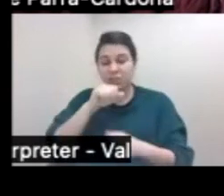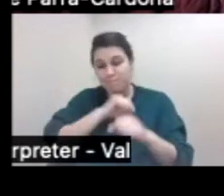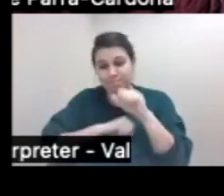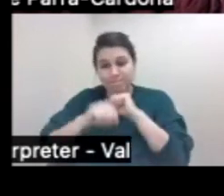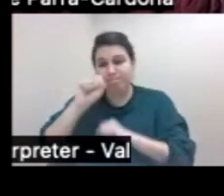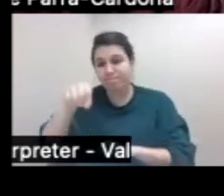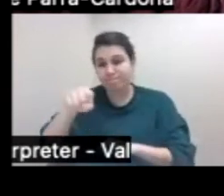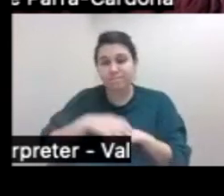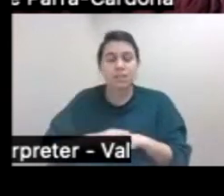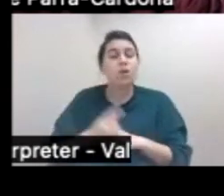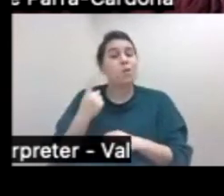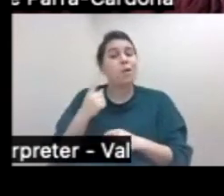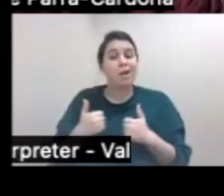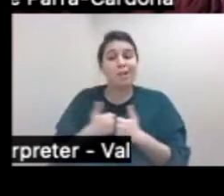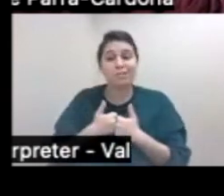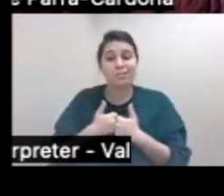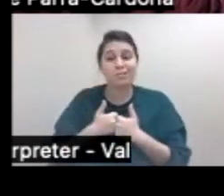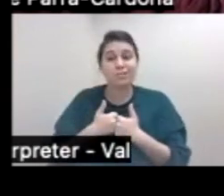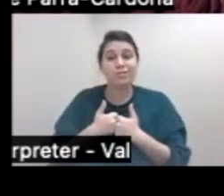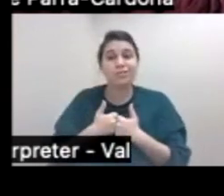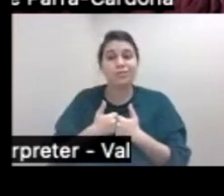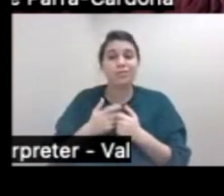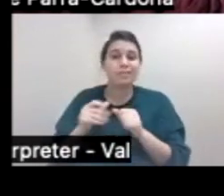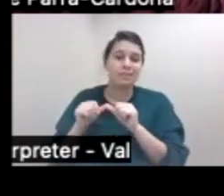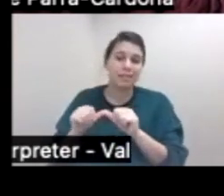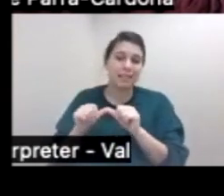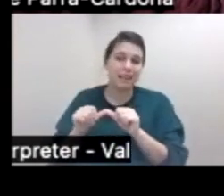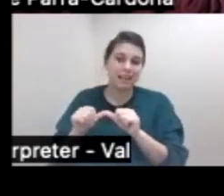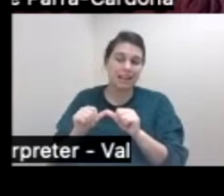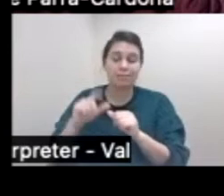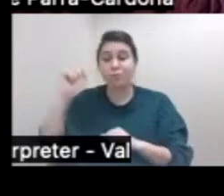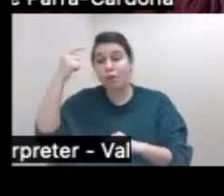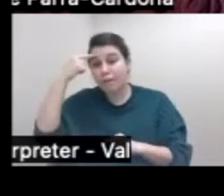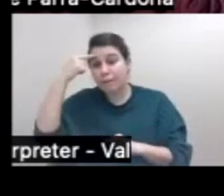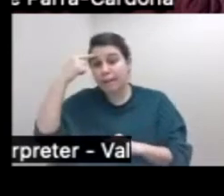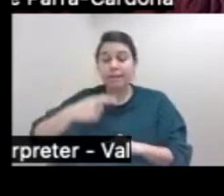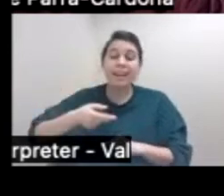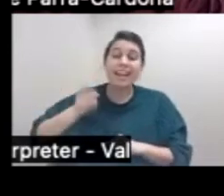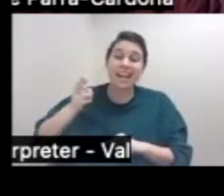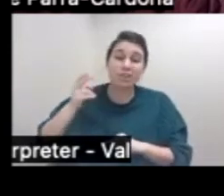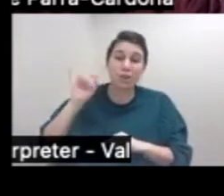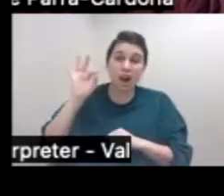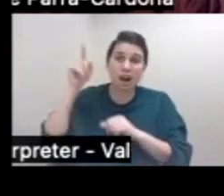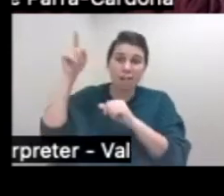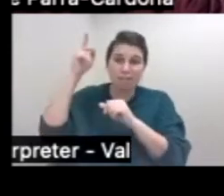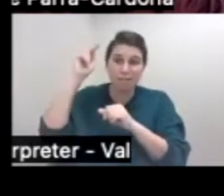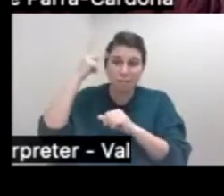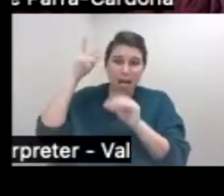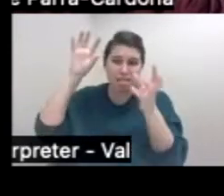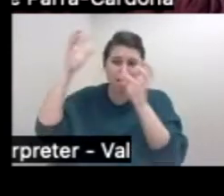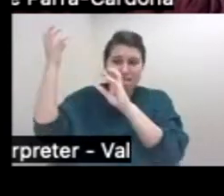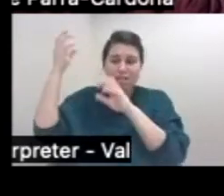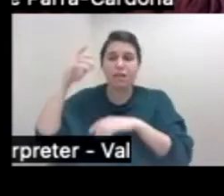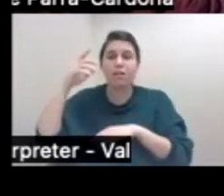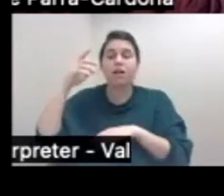one of those has been the instability, the instability of government, the history of corruption, governance that come